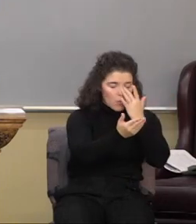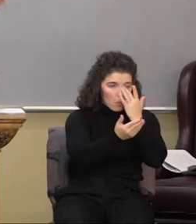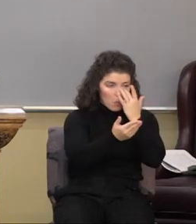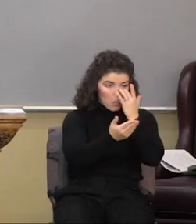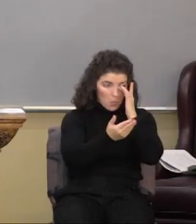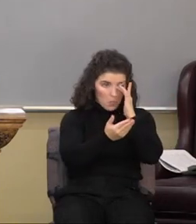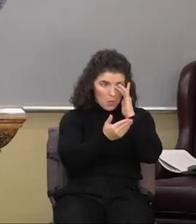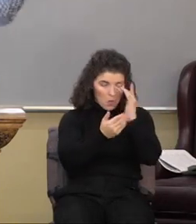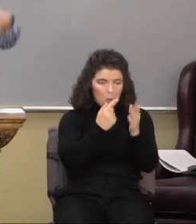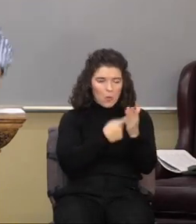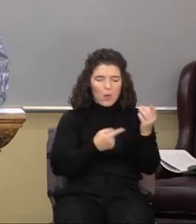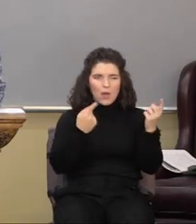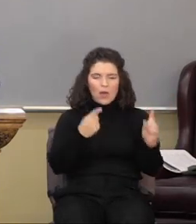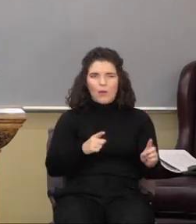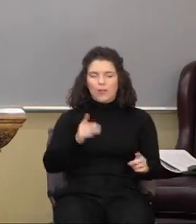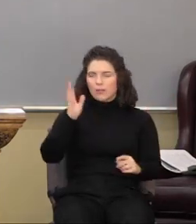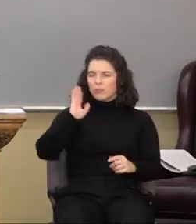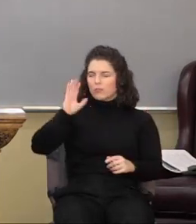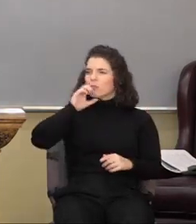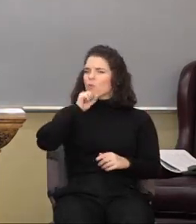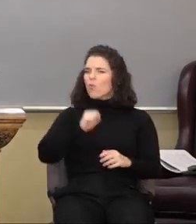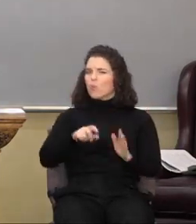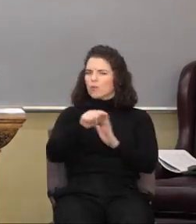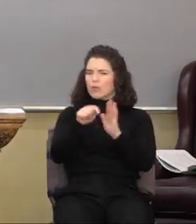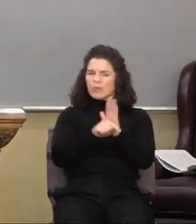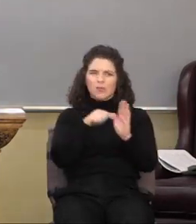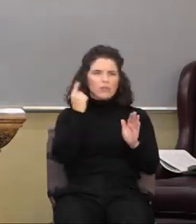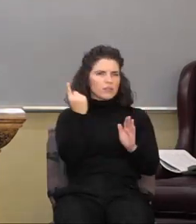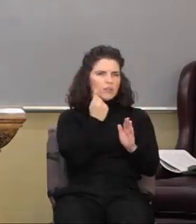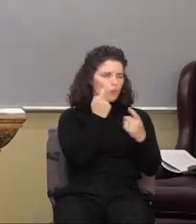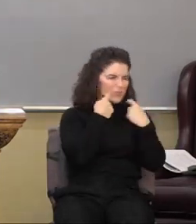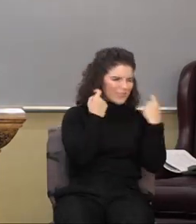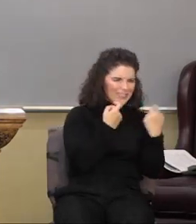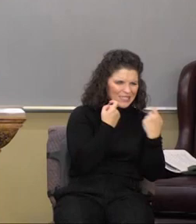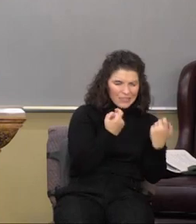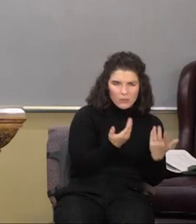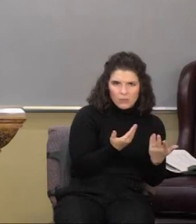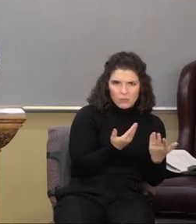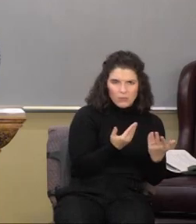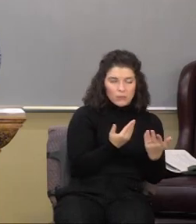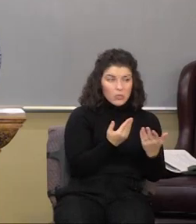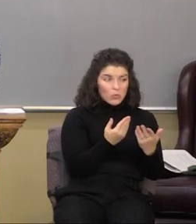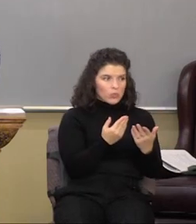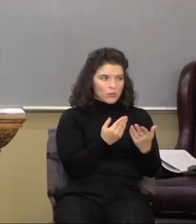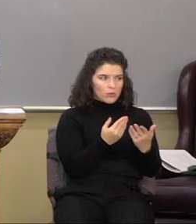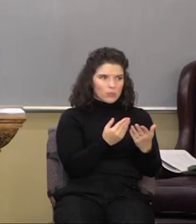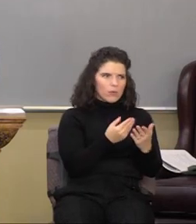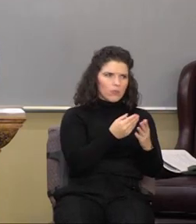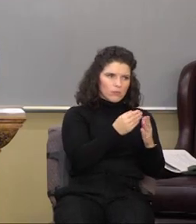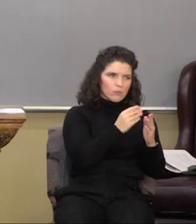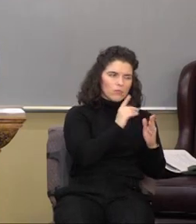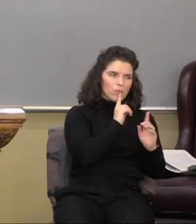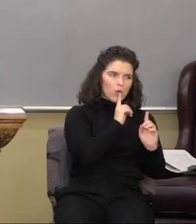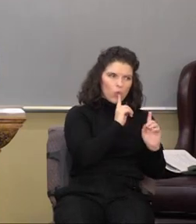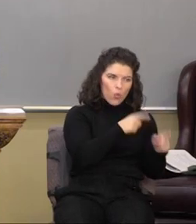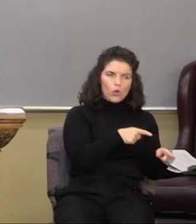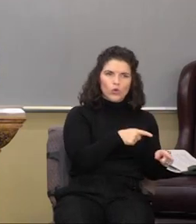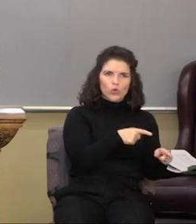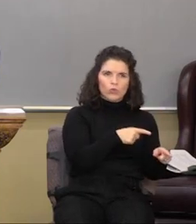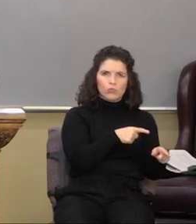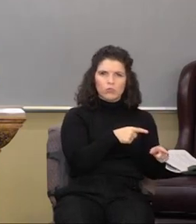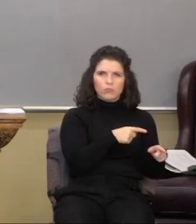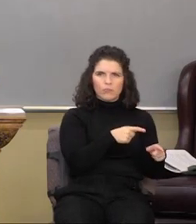happens when in the Old Testament somebody committed transgression or sin? There was a prescribed offering that was